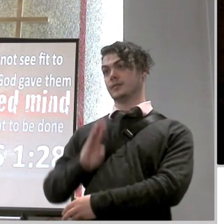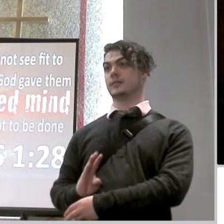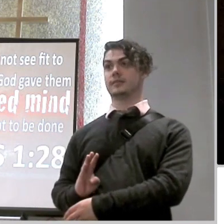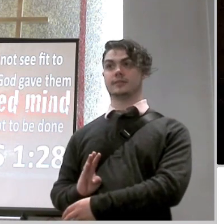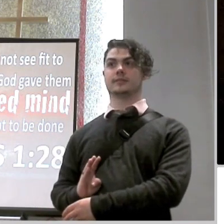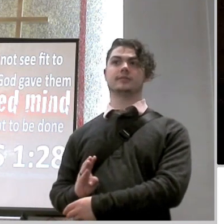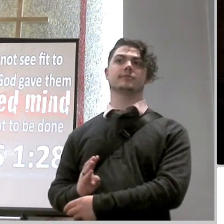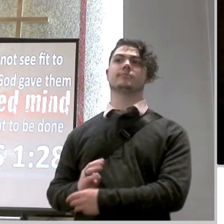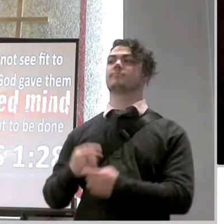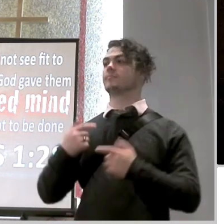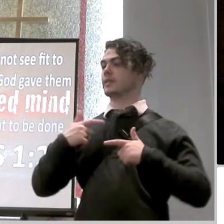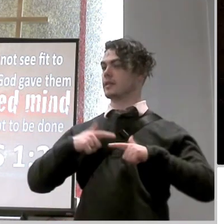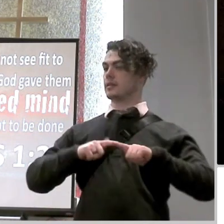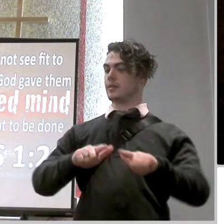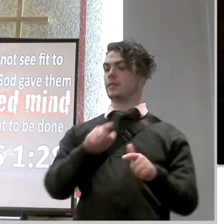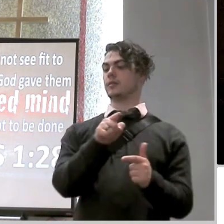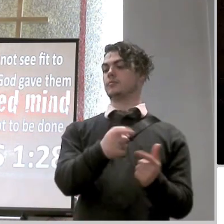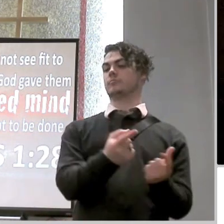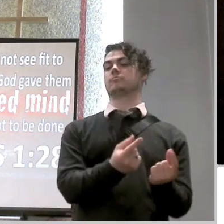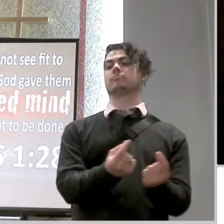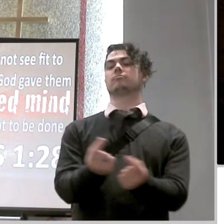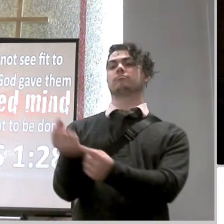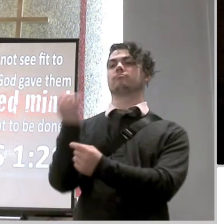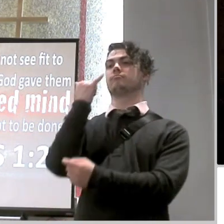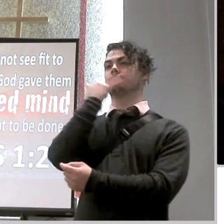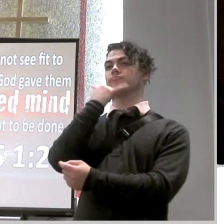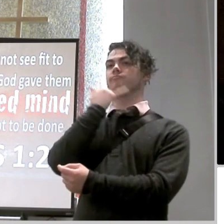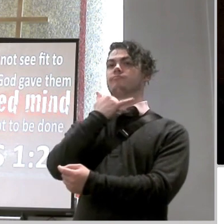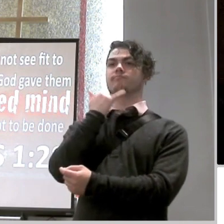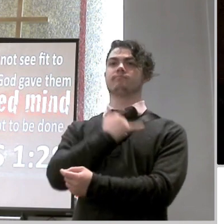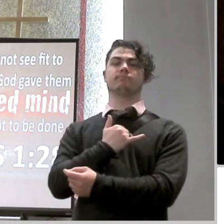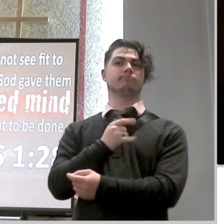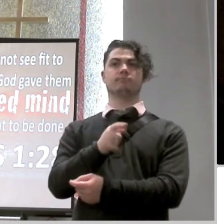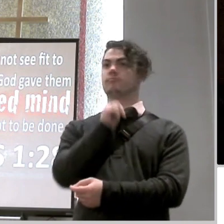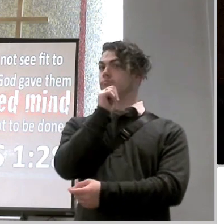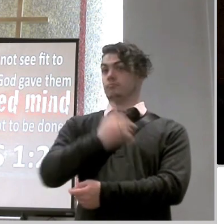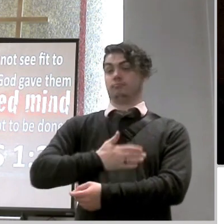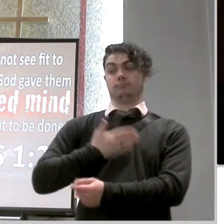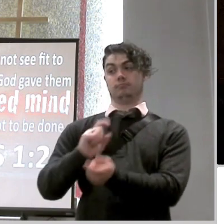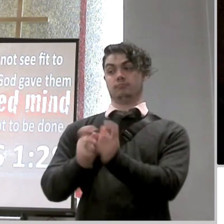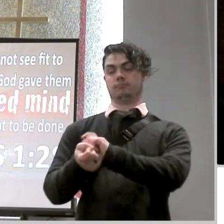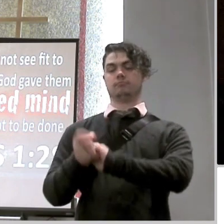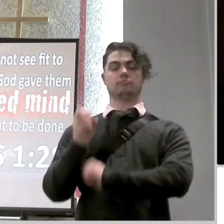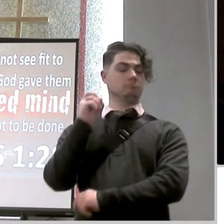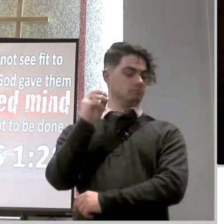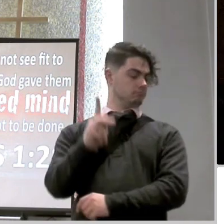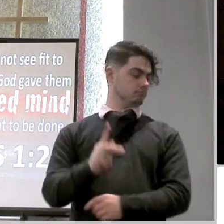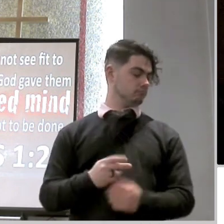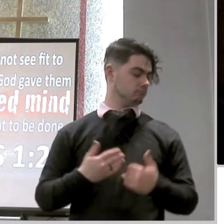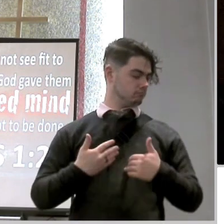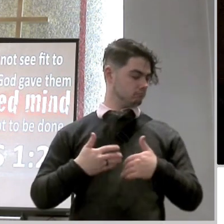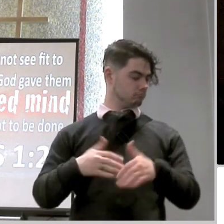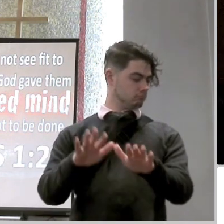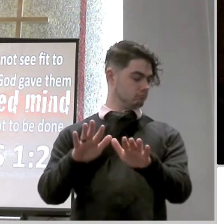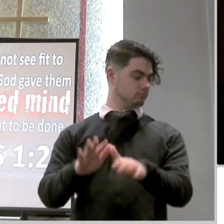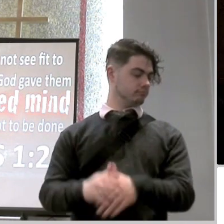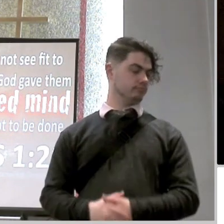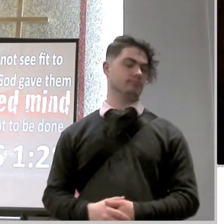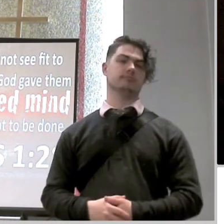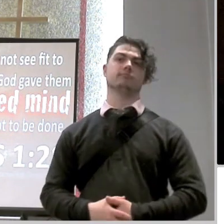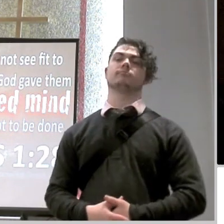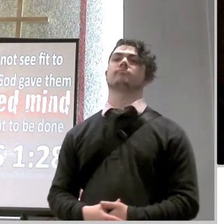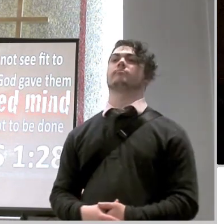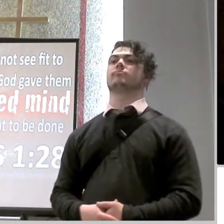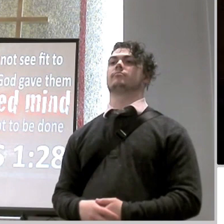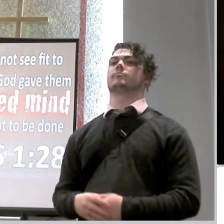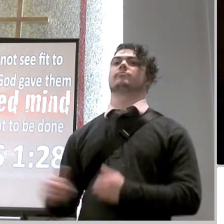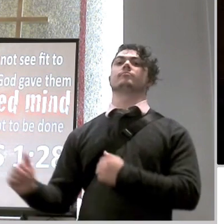change your mind god will give you over to those things that you're not willing to change on your own and so there's a good encouragement here to